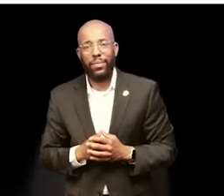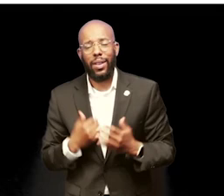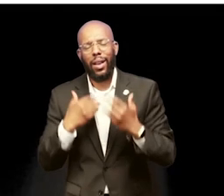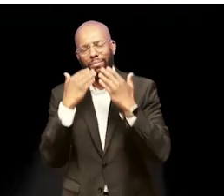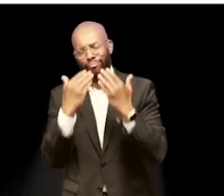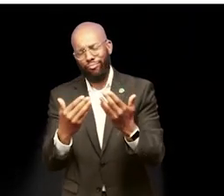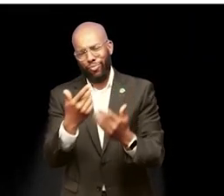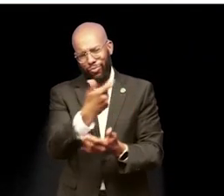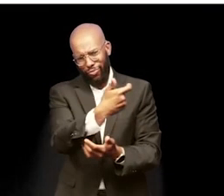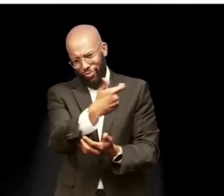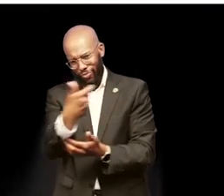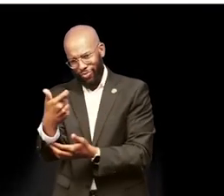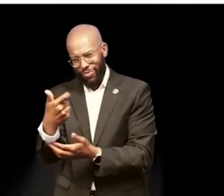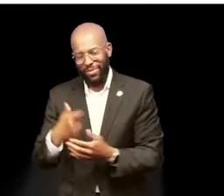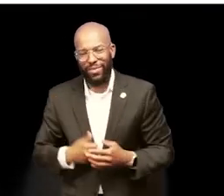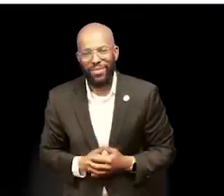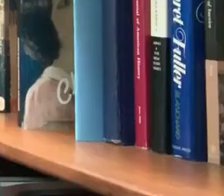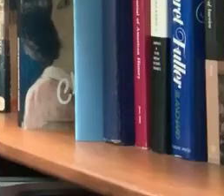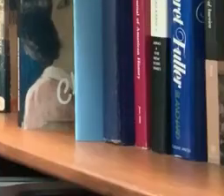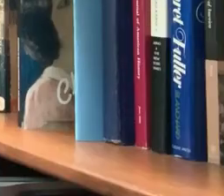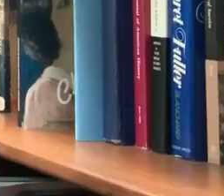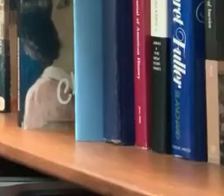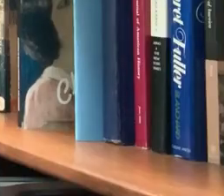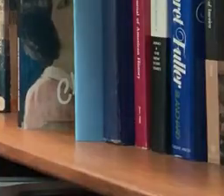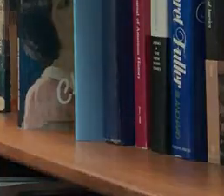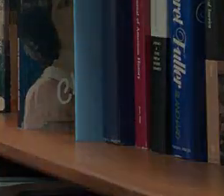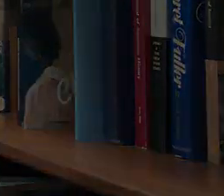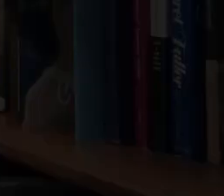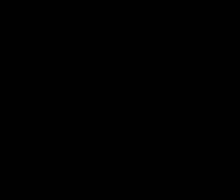equitable future. Thank you again for joining us.